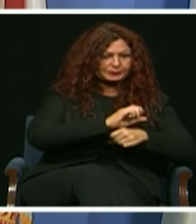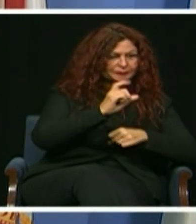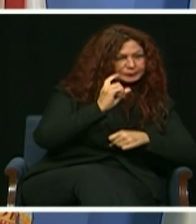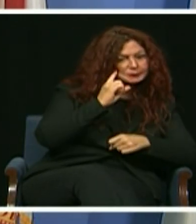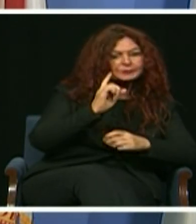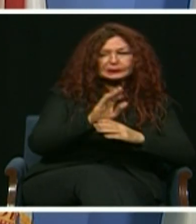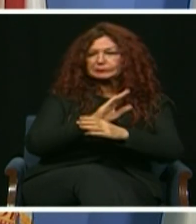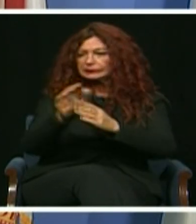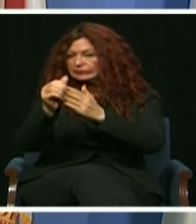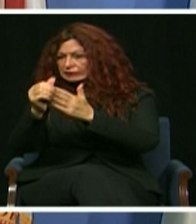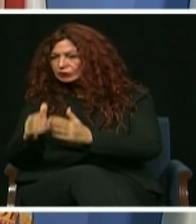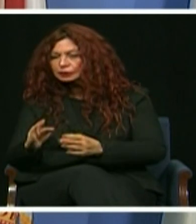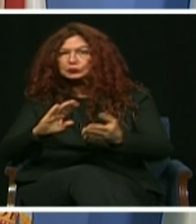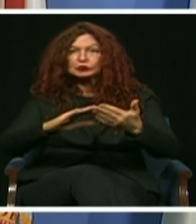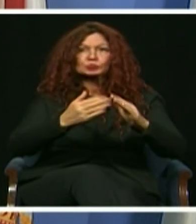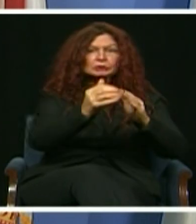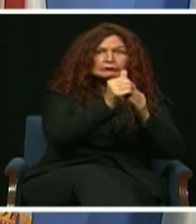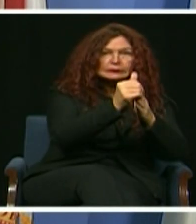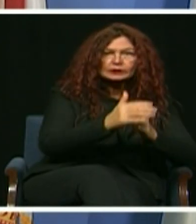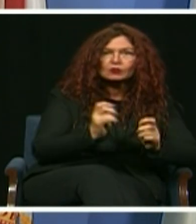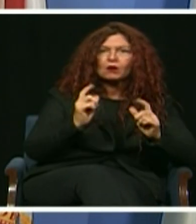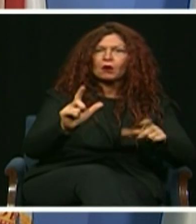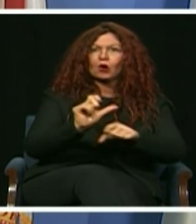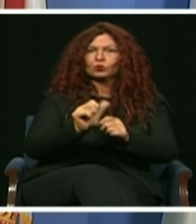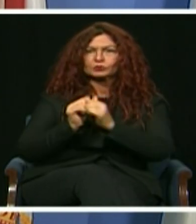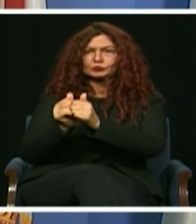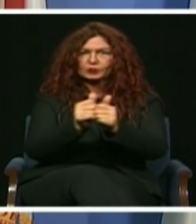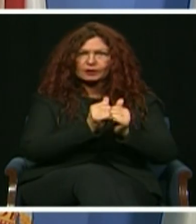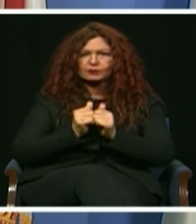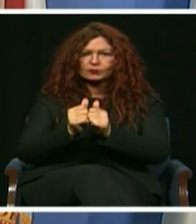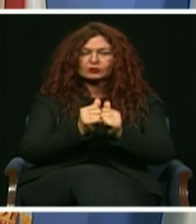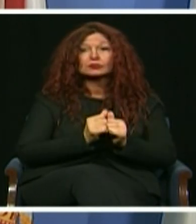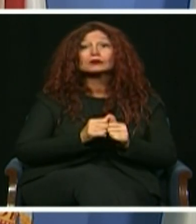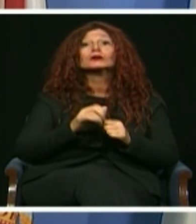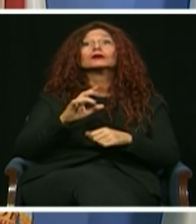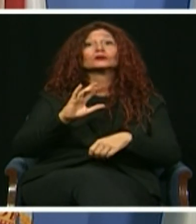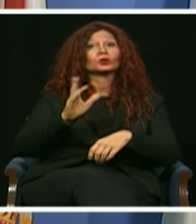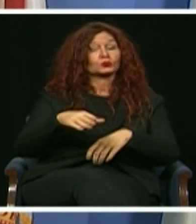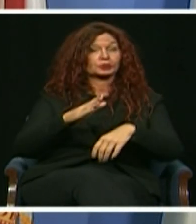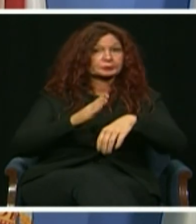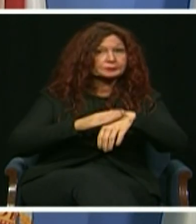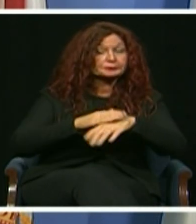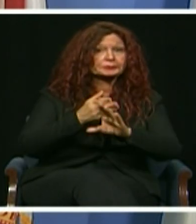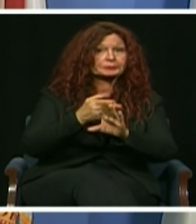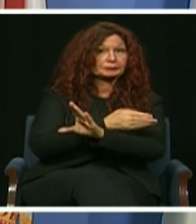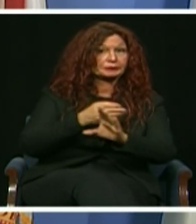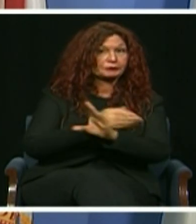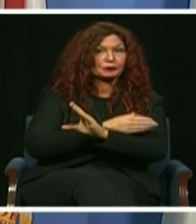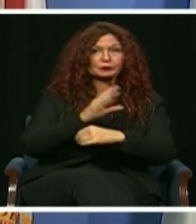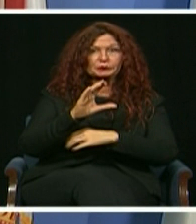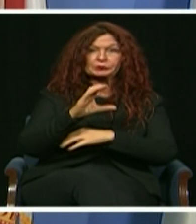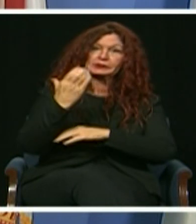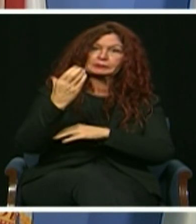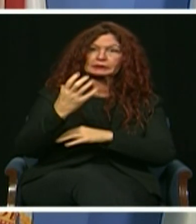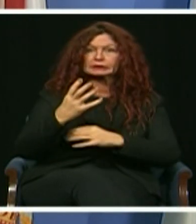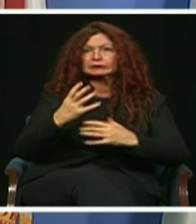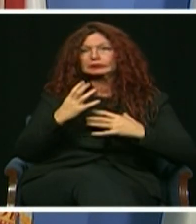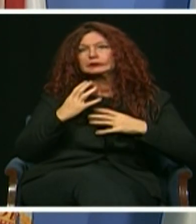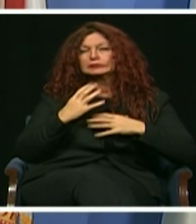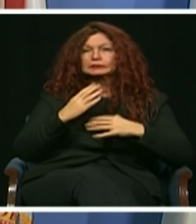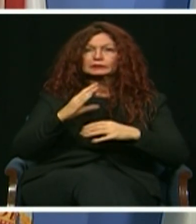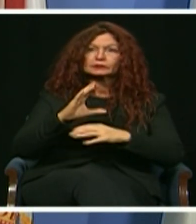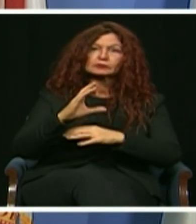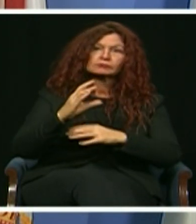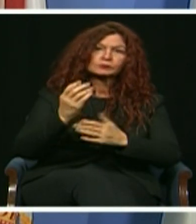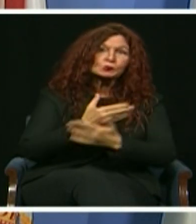campaign to help prevent the spread of the virus over the holidays. Our We Can, We Will campaign to help our community adapt